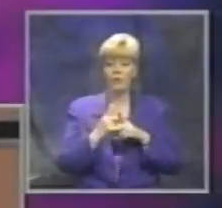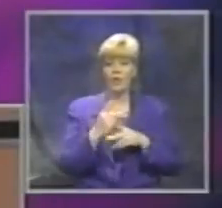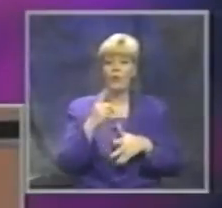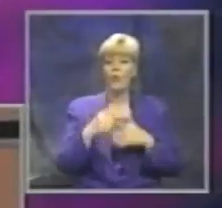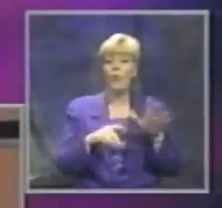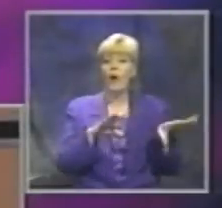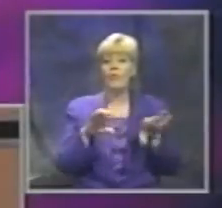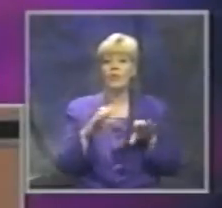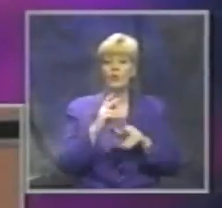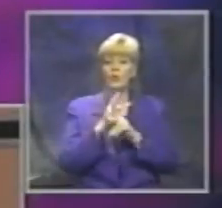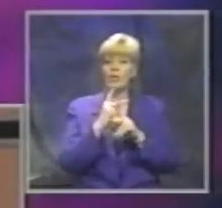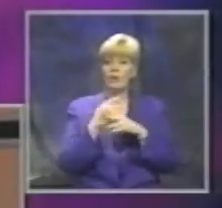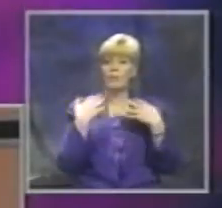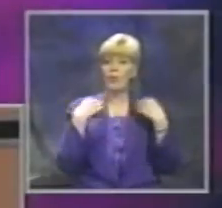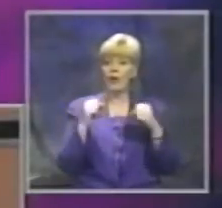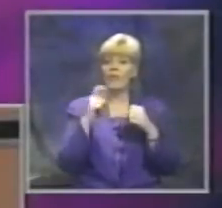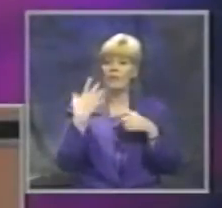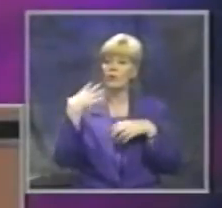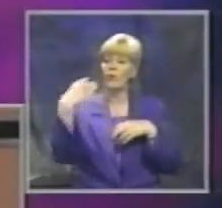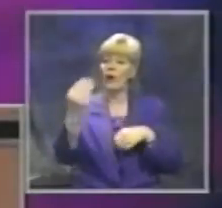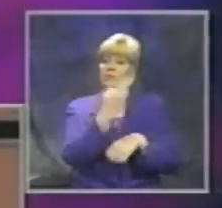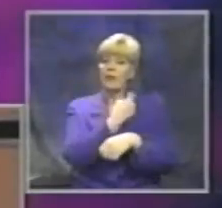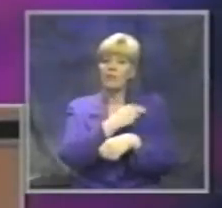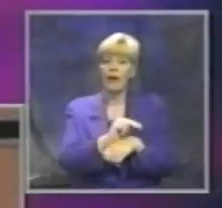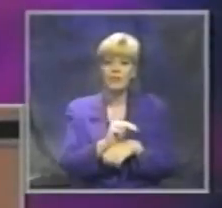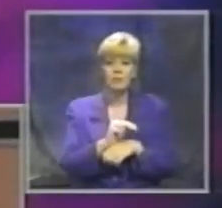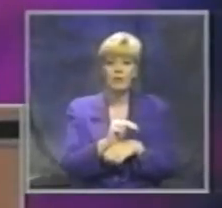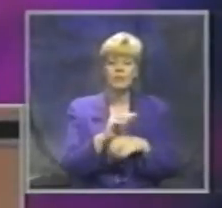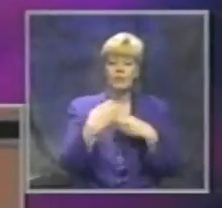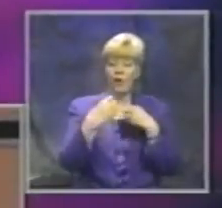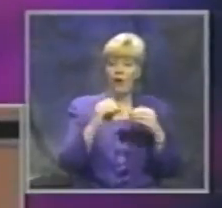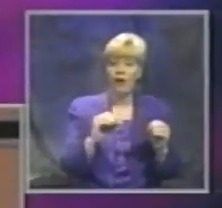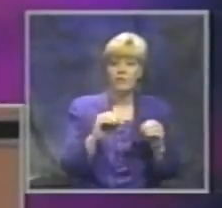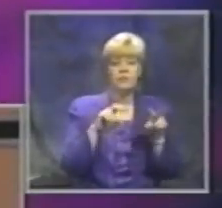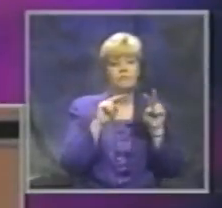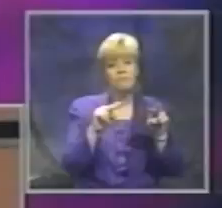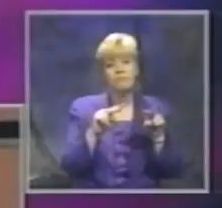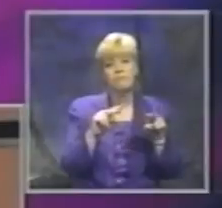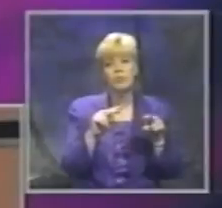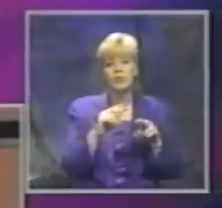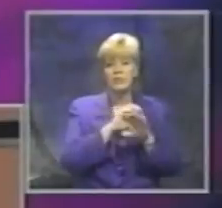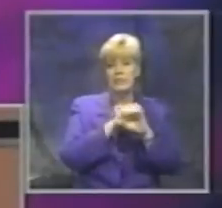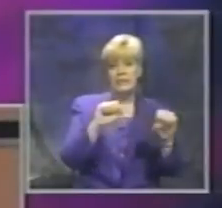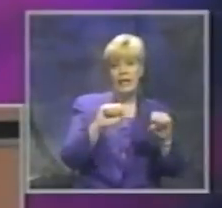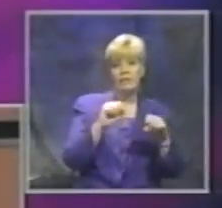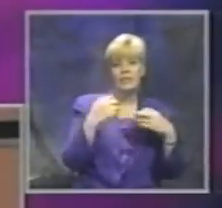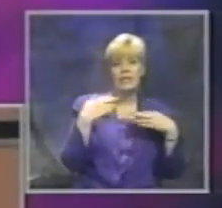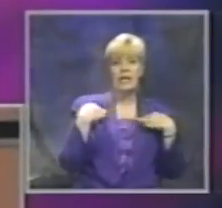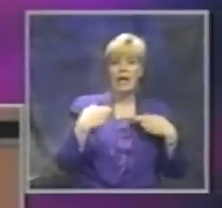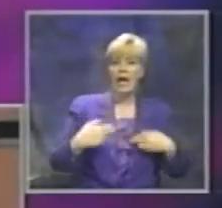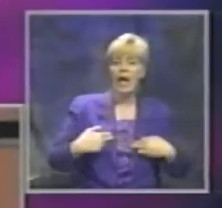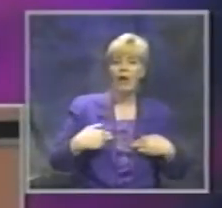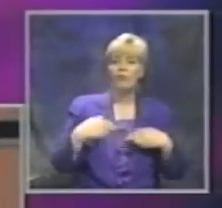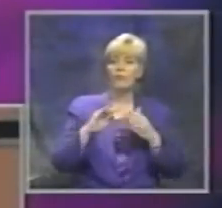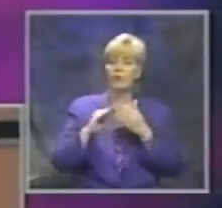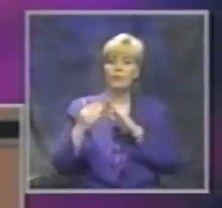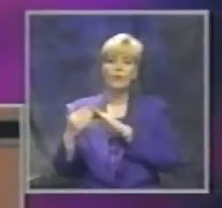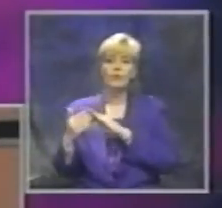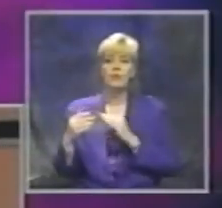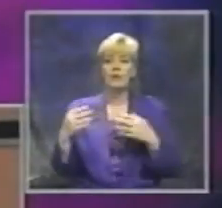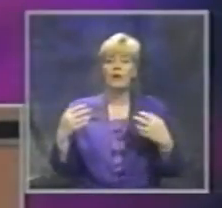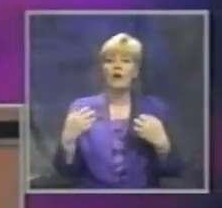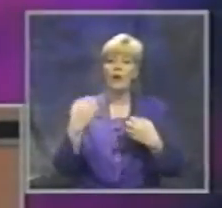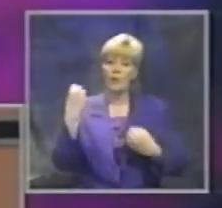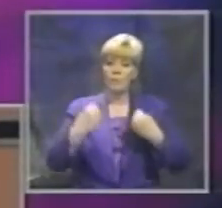what they do to keep you healthy. And so they have to go outside the hospital doors and office doors and look at the safety and health of the community. And motor vehicle injuries is a